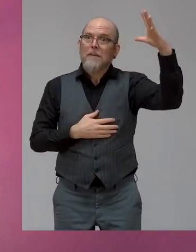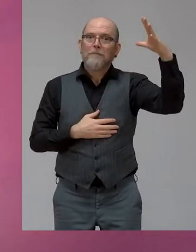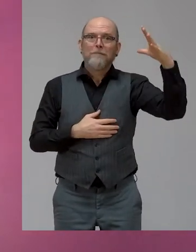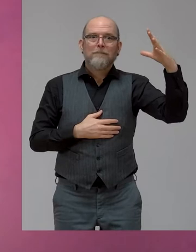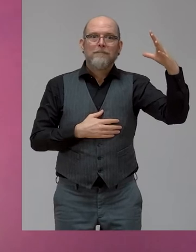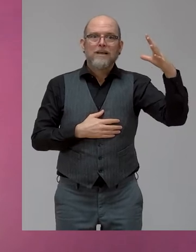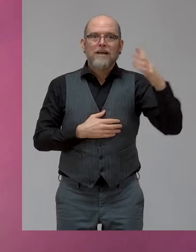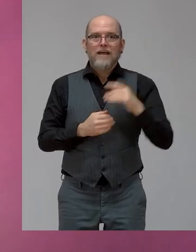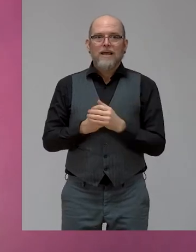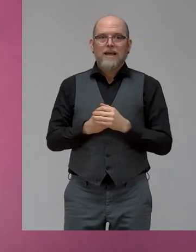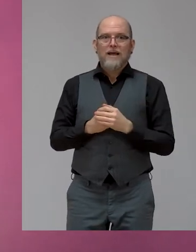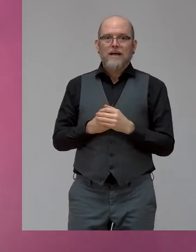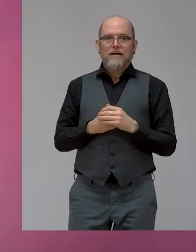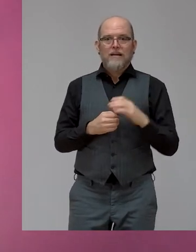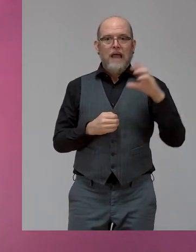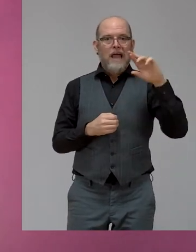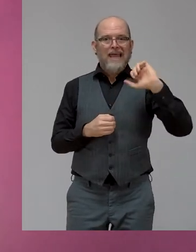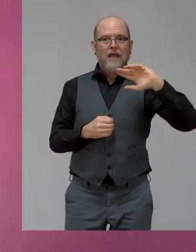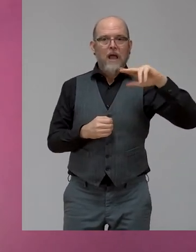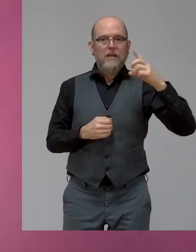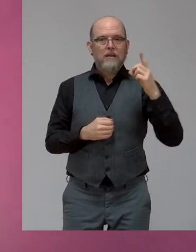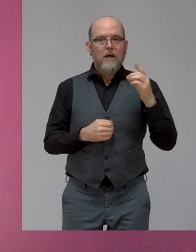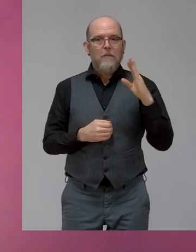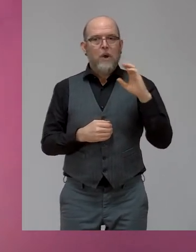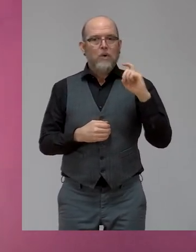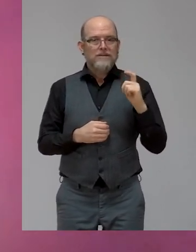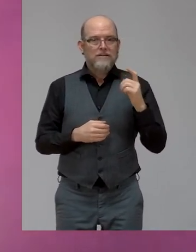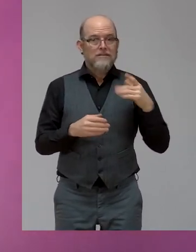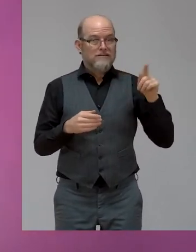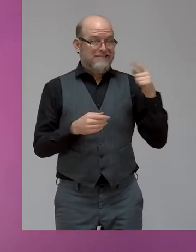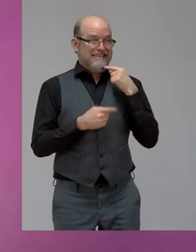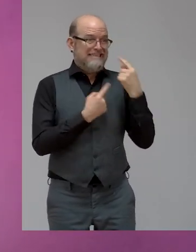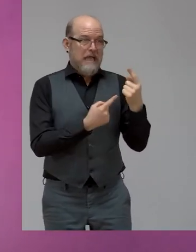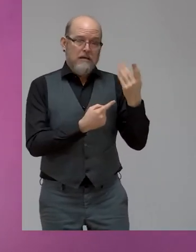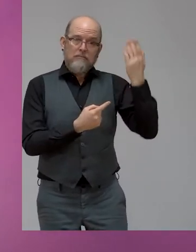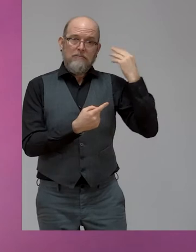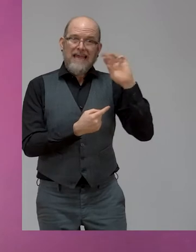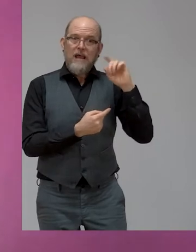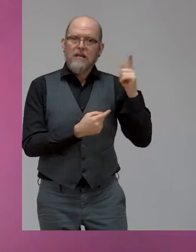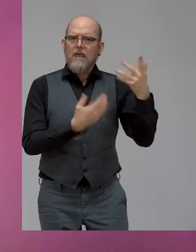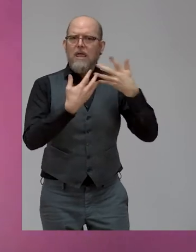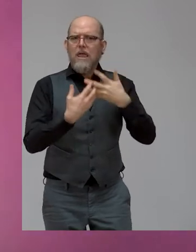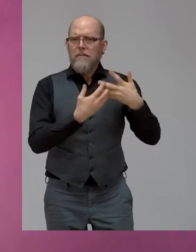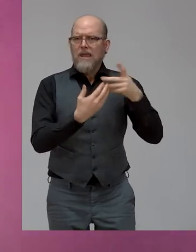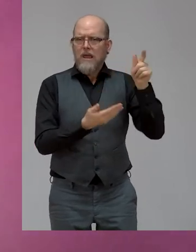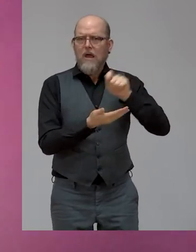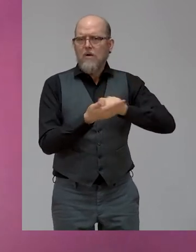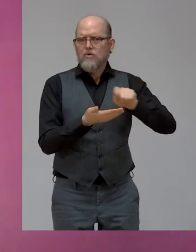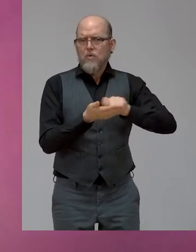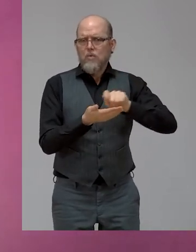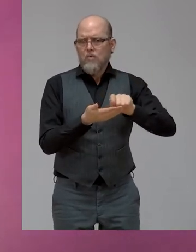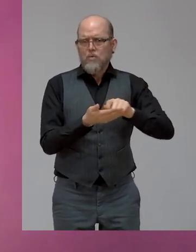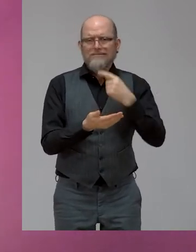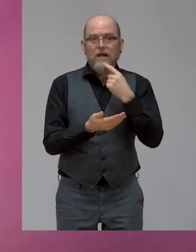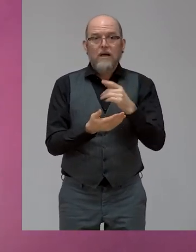author, because why say something when someone else said it better? And he said, if you are, here's a, here's a test to find